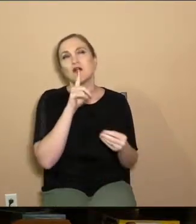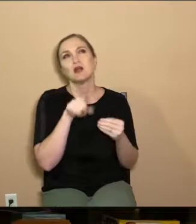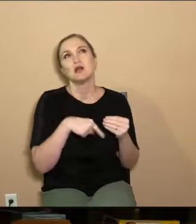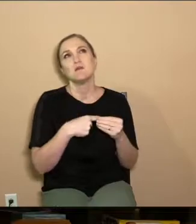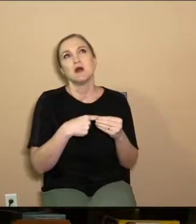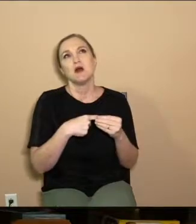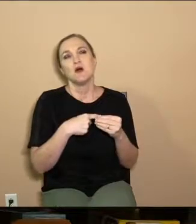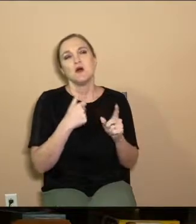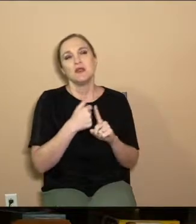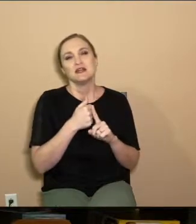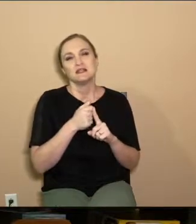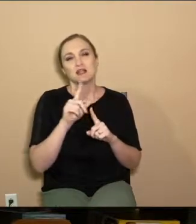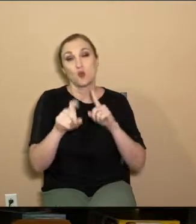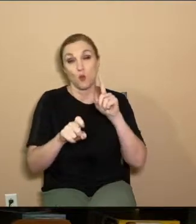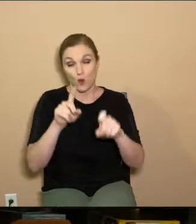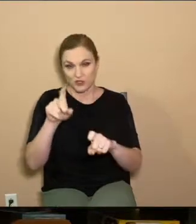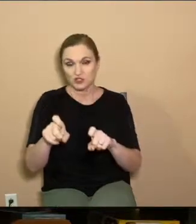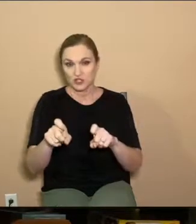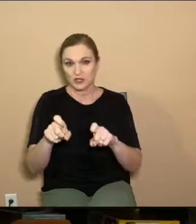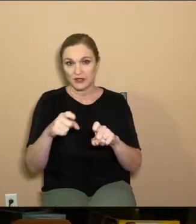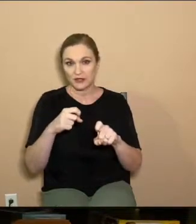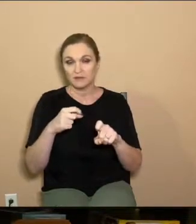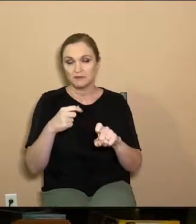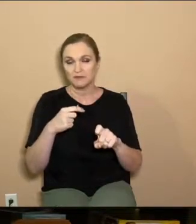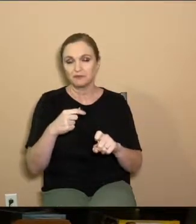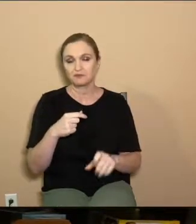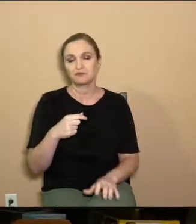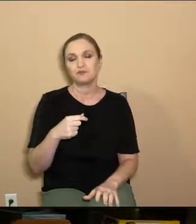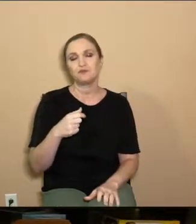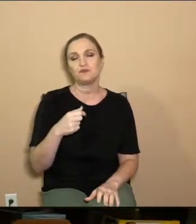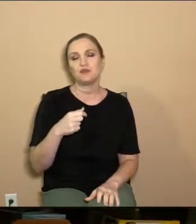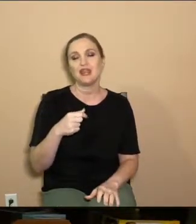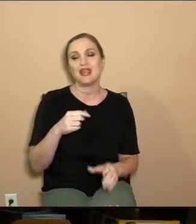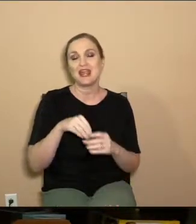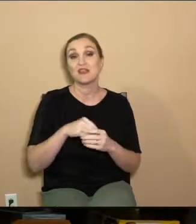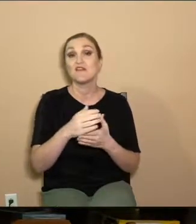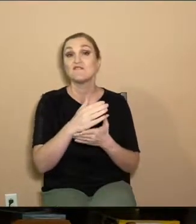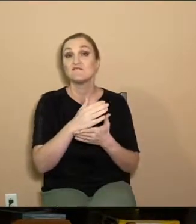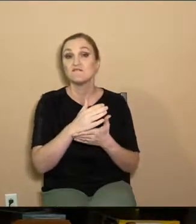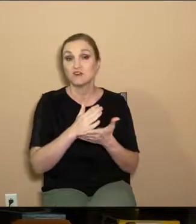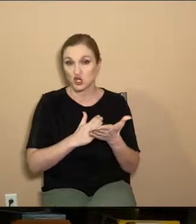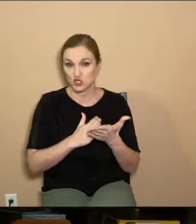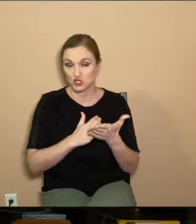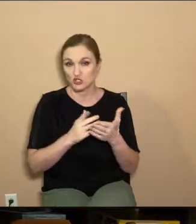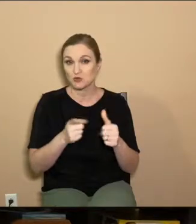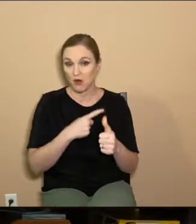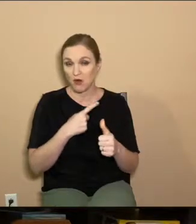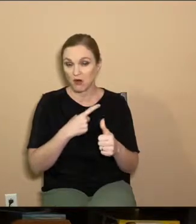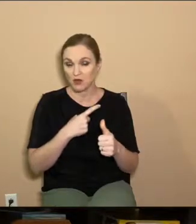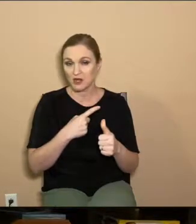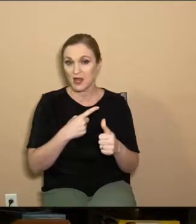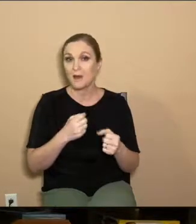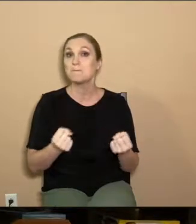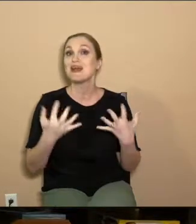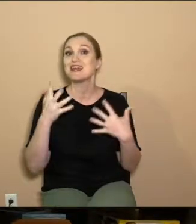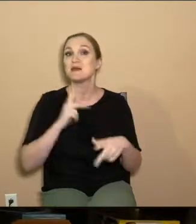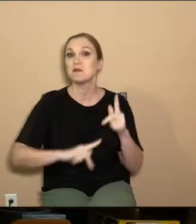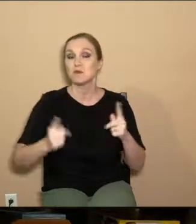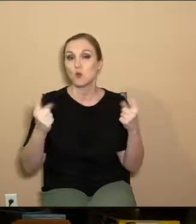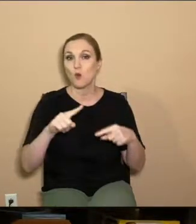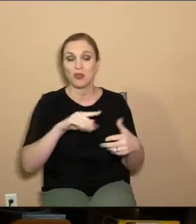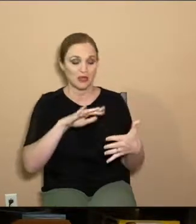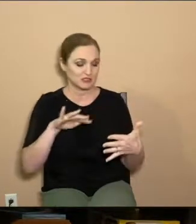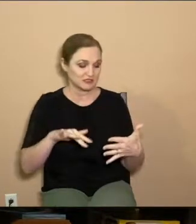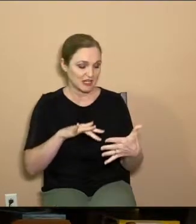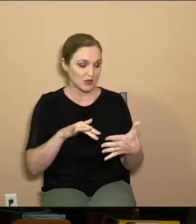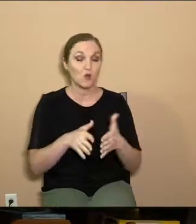question that I'm about to kind of deal with in the first part of this because it's something that a lot of people, when they're going through this